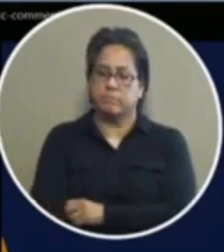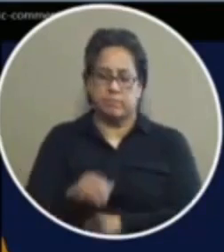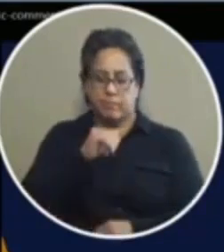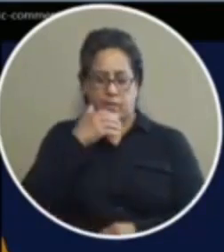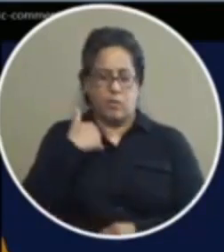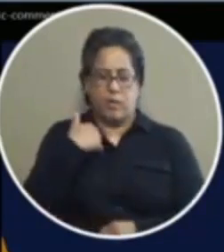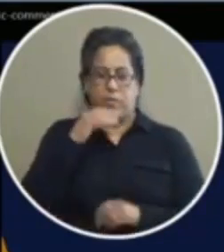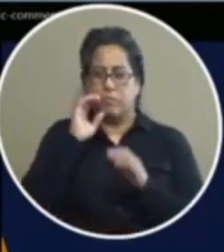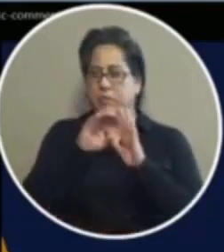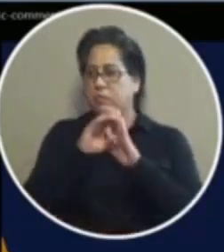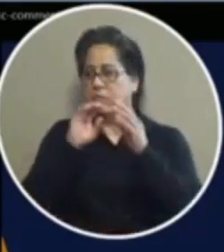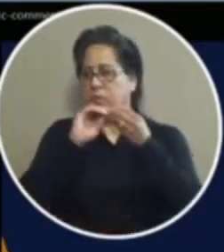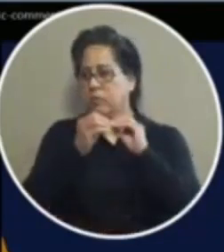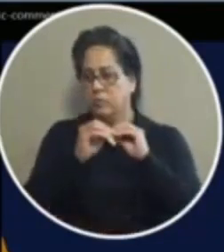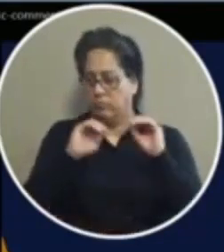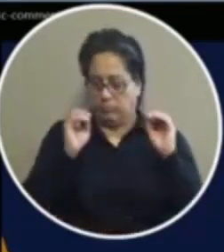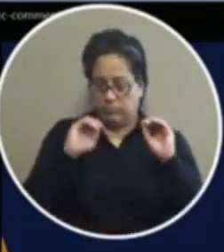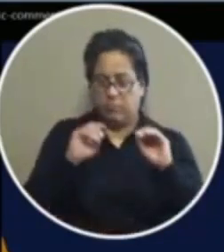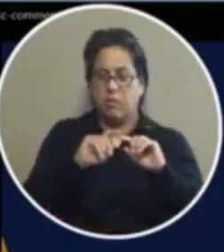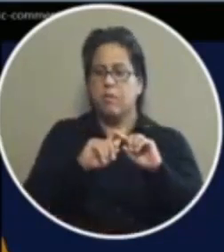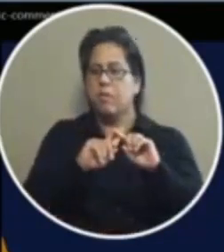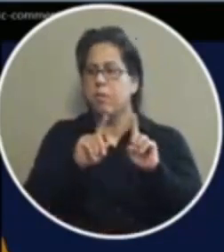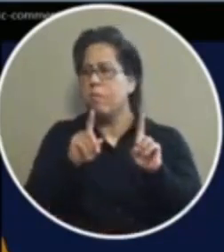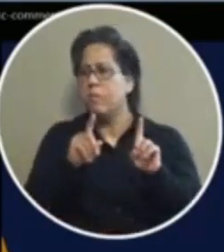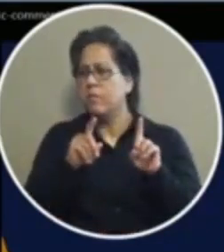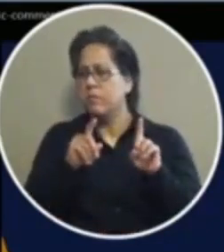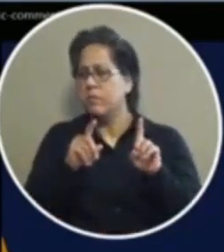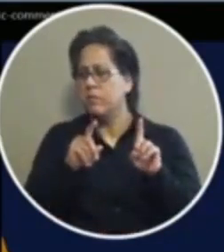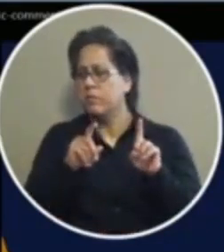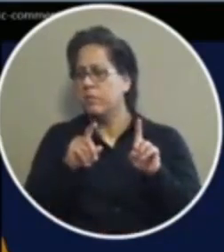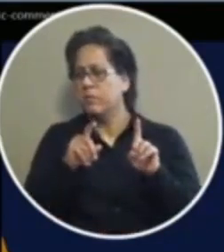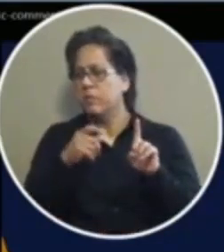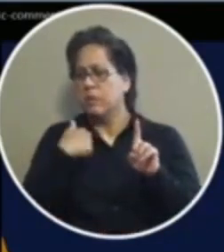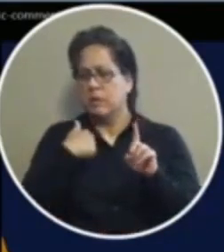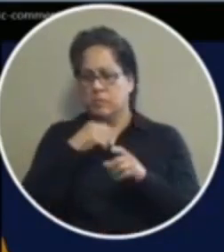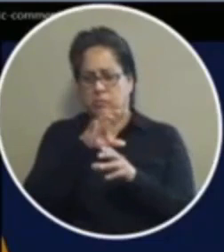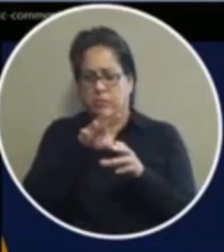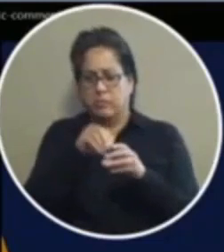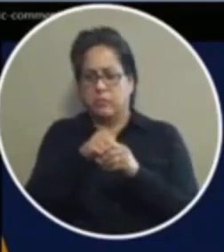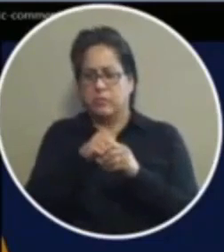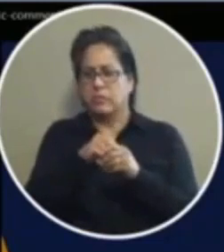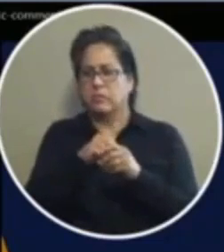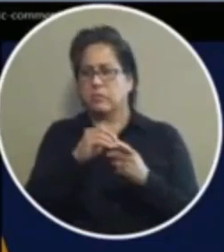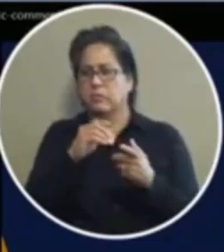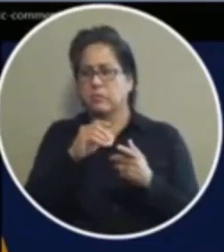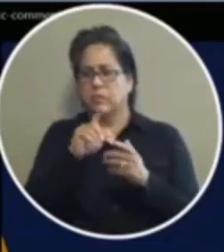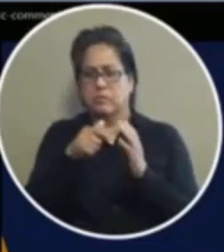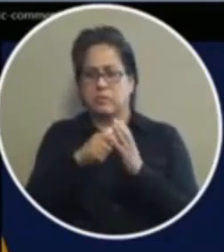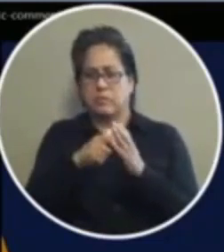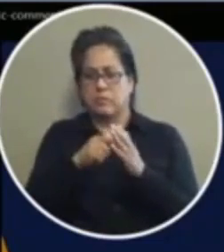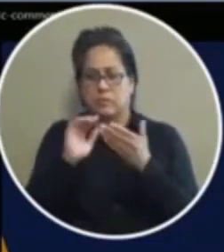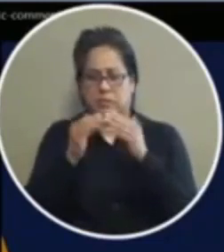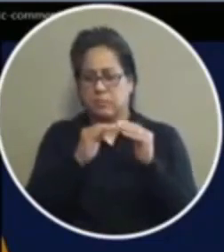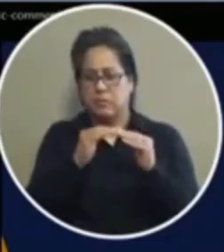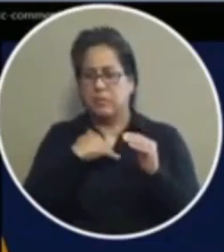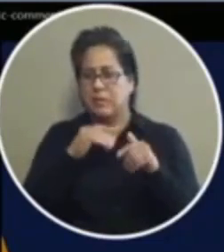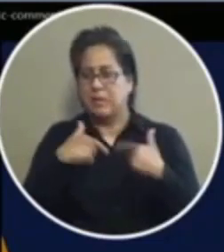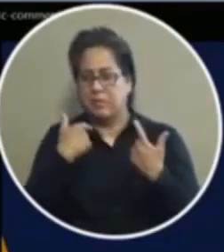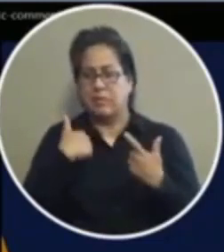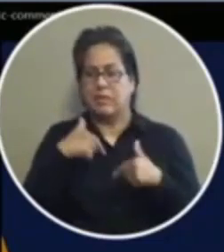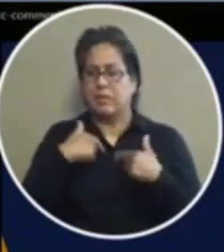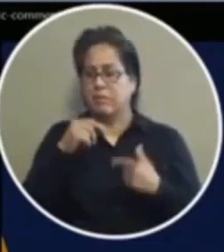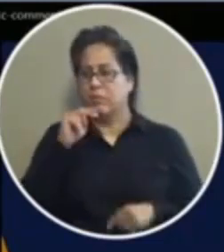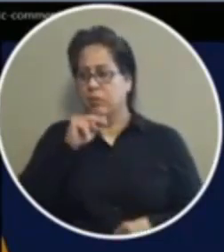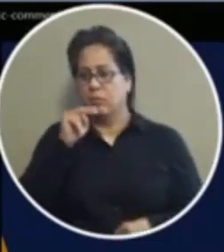slides or numbers but i'm i'm part of this community i've been in this community my whole life i'm northeast